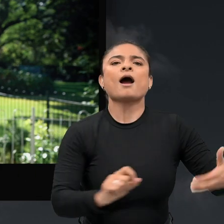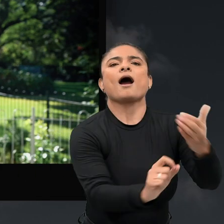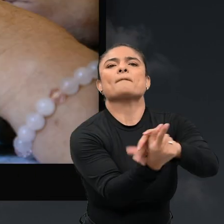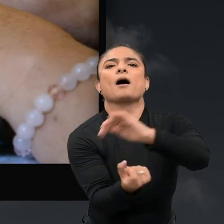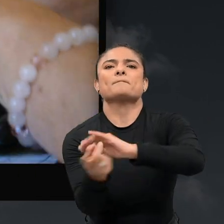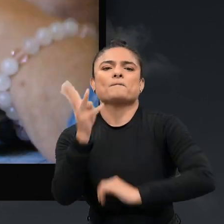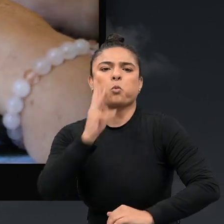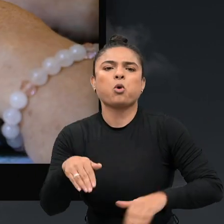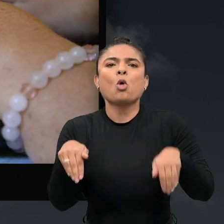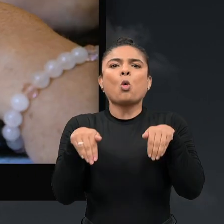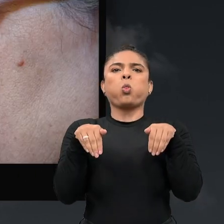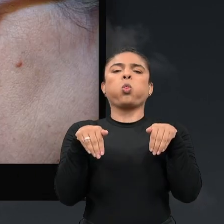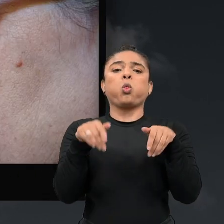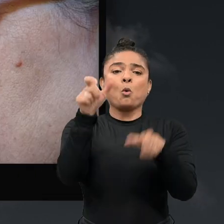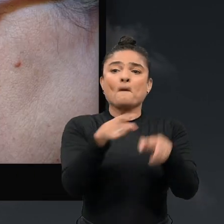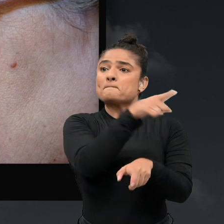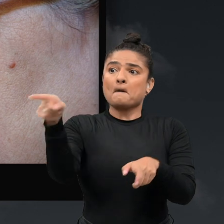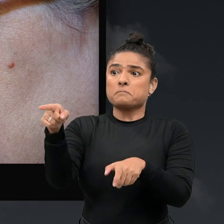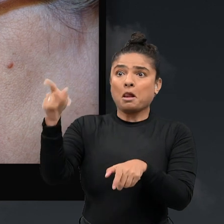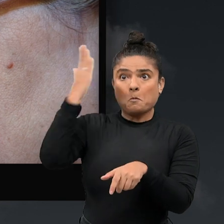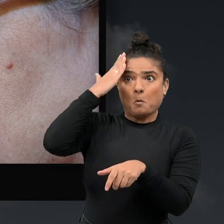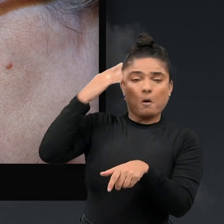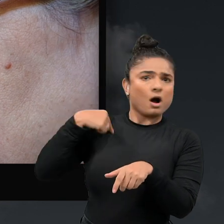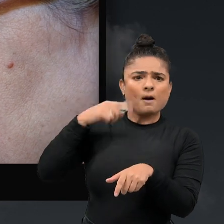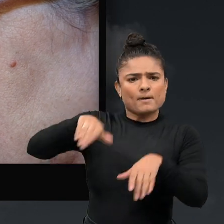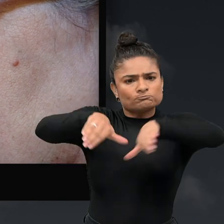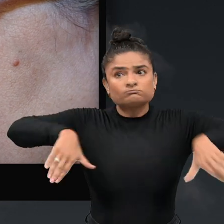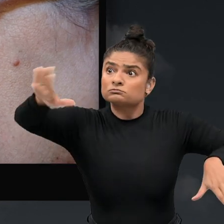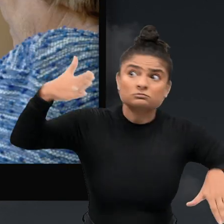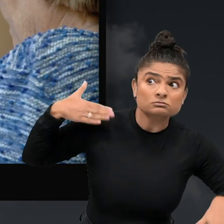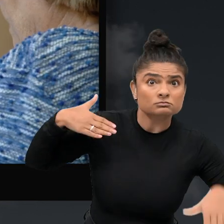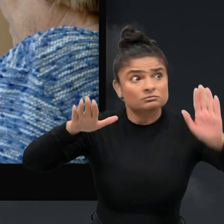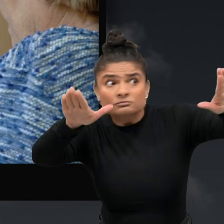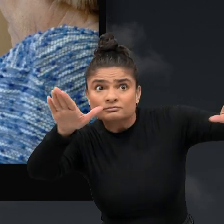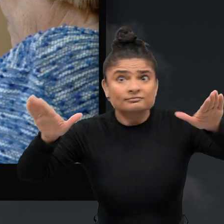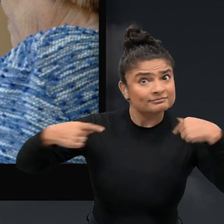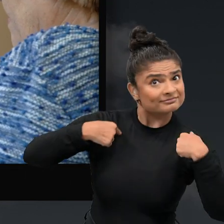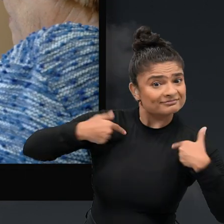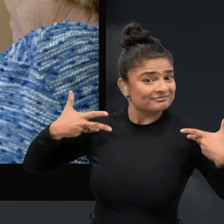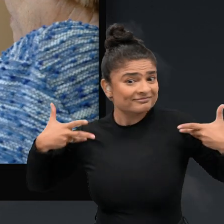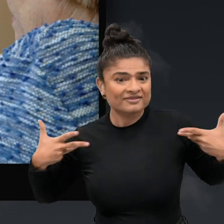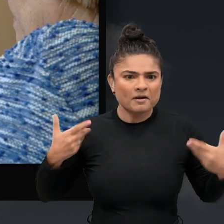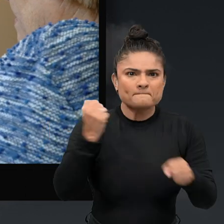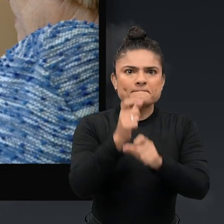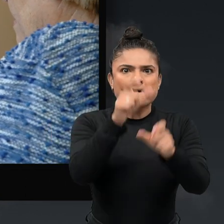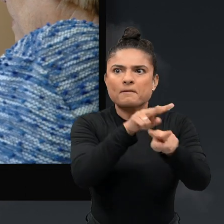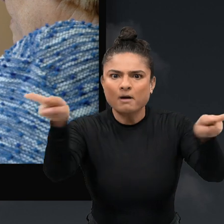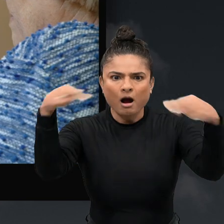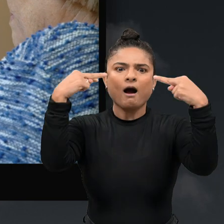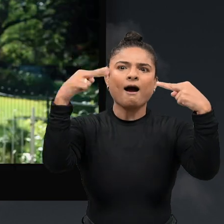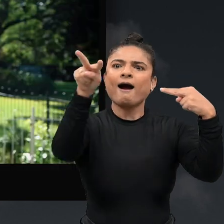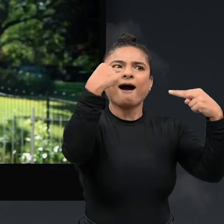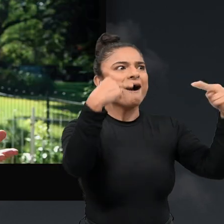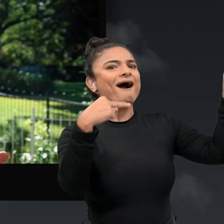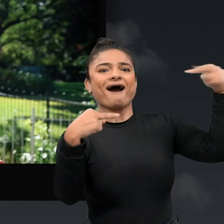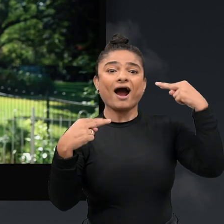things happen. Nobody is going to come to you. Nobody's going to know about you if you're stuck in your home. You need to actually get